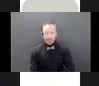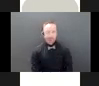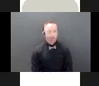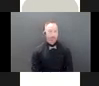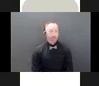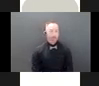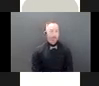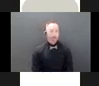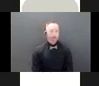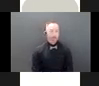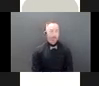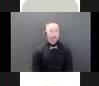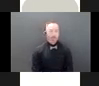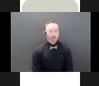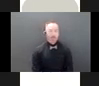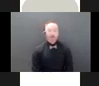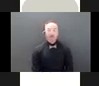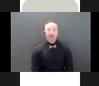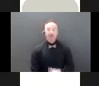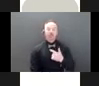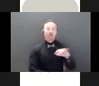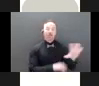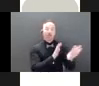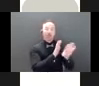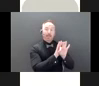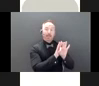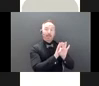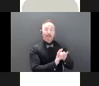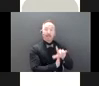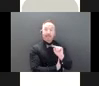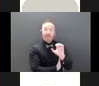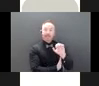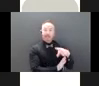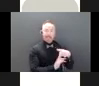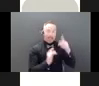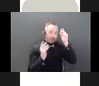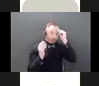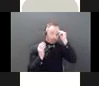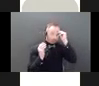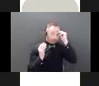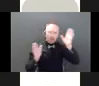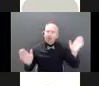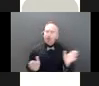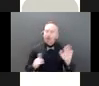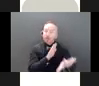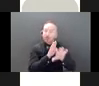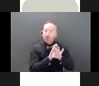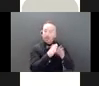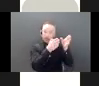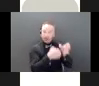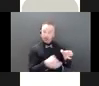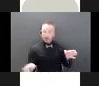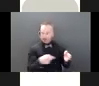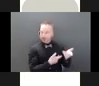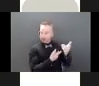In deciding who to appoint as your trusted contact person, we encourage you to pick somebody you trust, someone